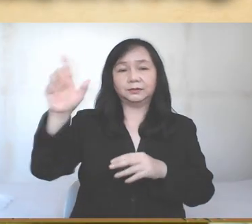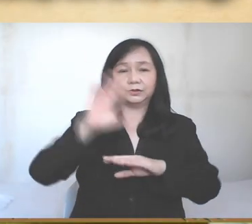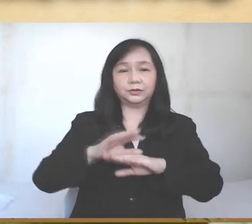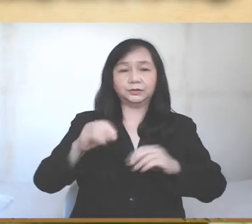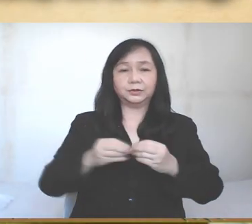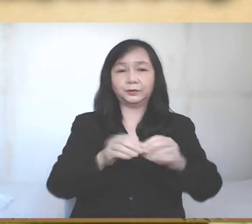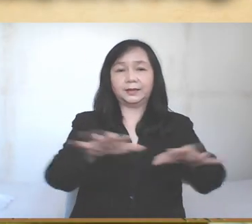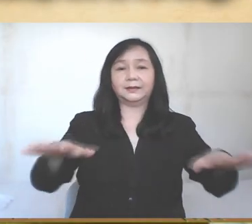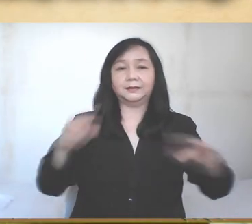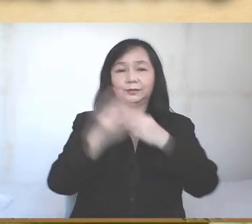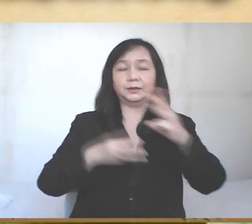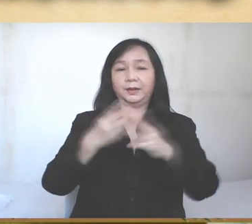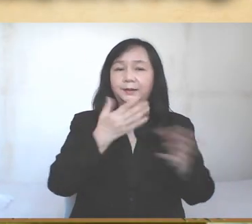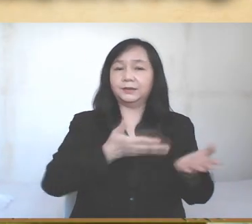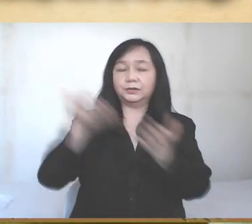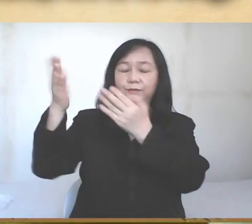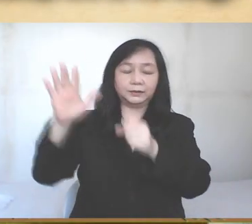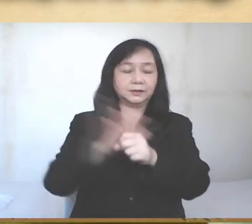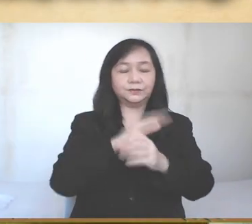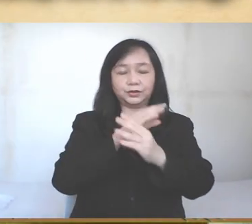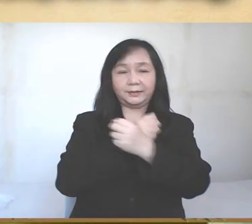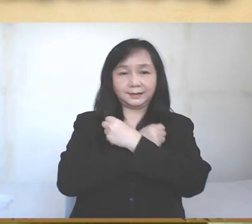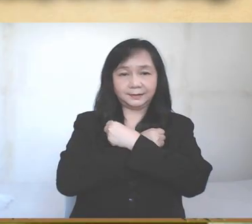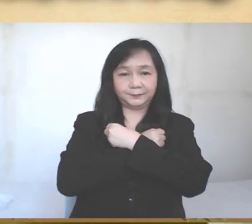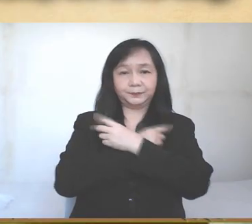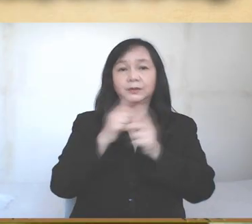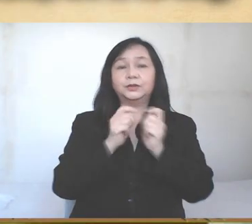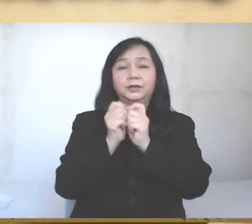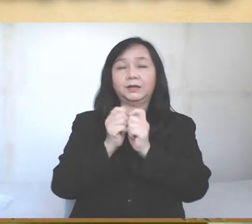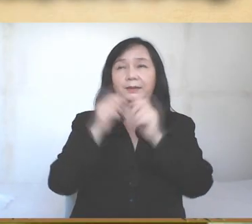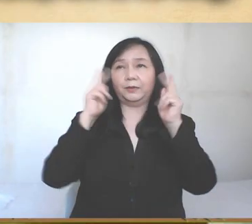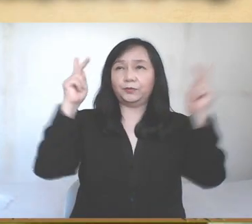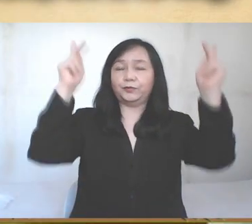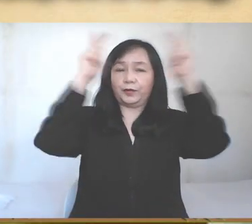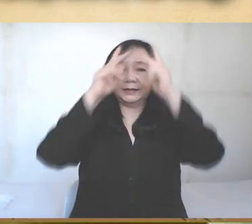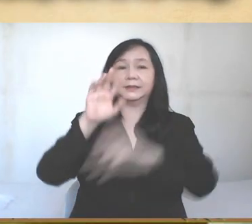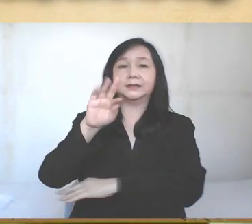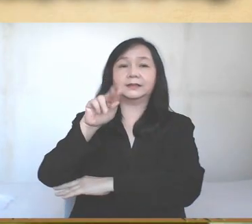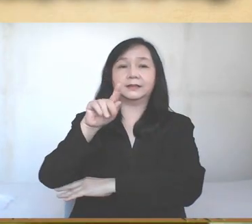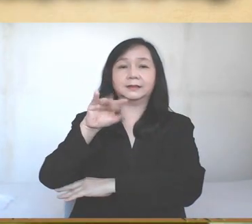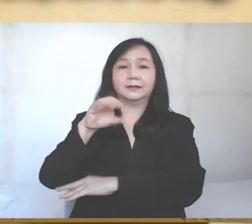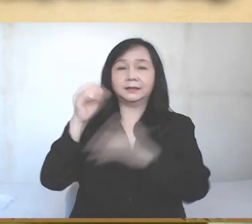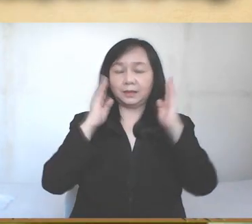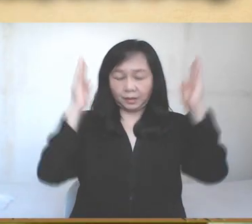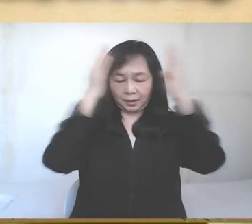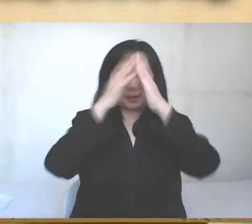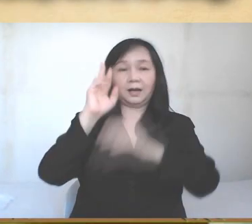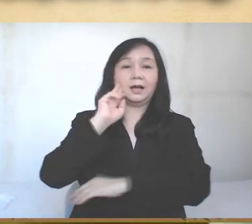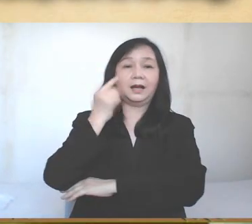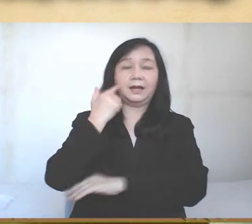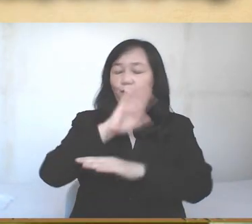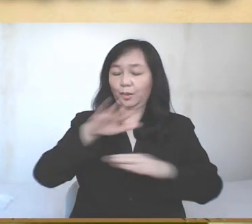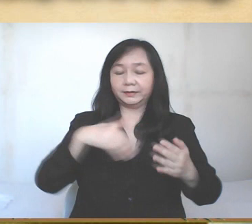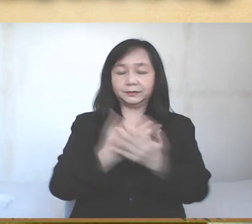spread throughout the world and bring her to the fullness of charity together with Francis, our Pope, Roberto, our